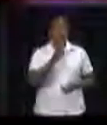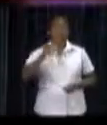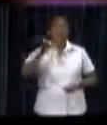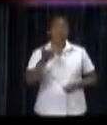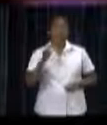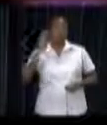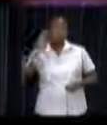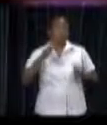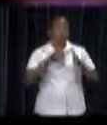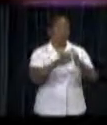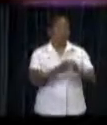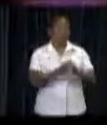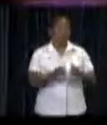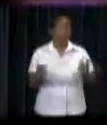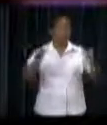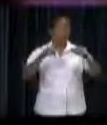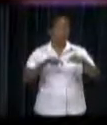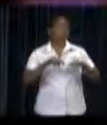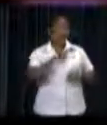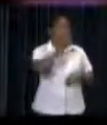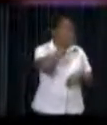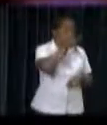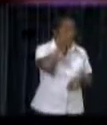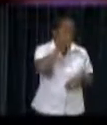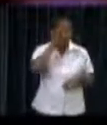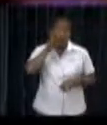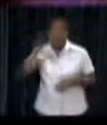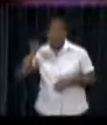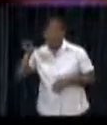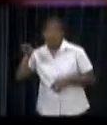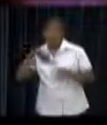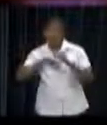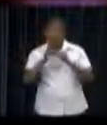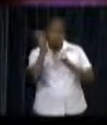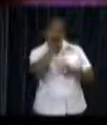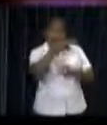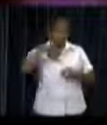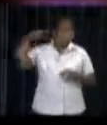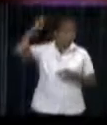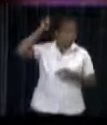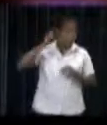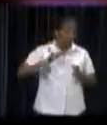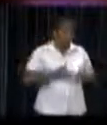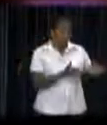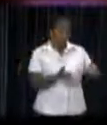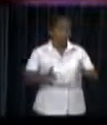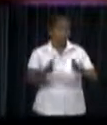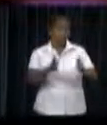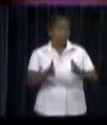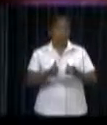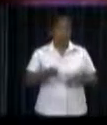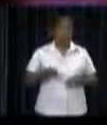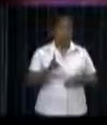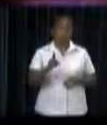first modern Coast Guard boat, which should usher the beginning of adequate patrols on the Surinamese waters, was welcomed